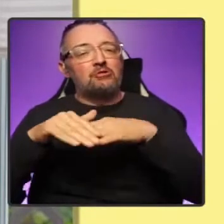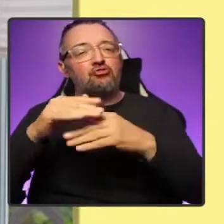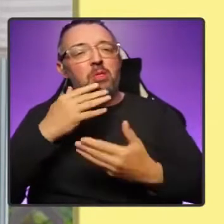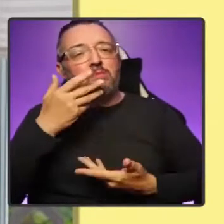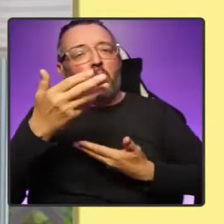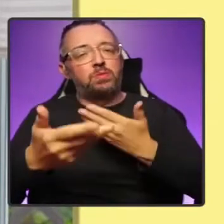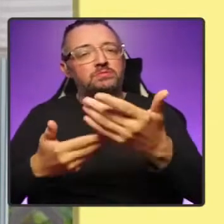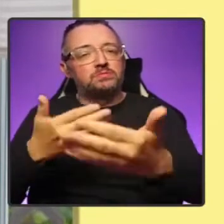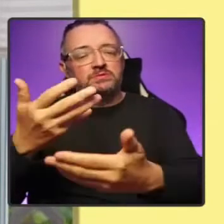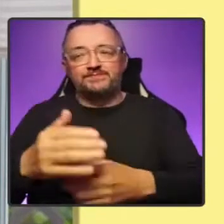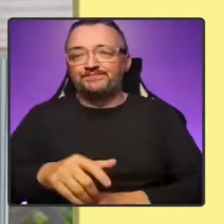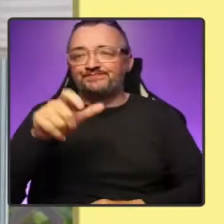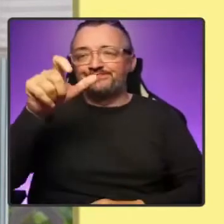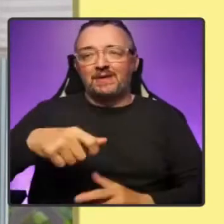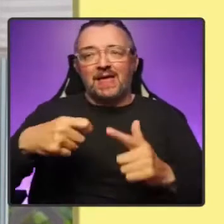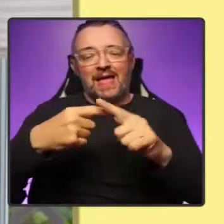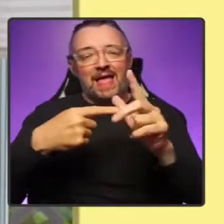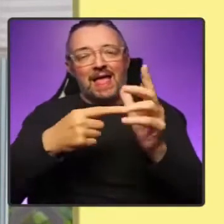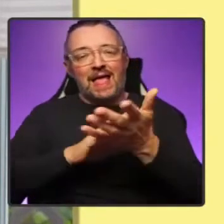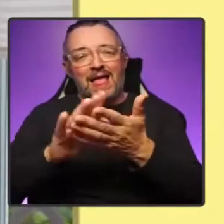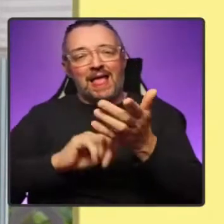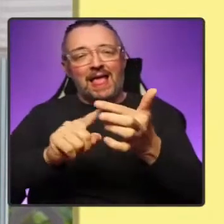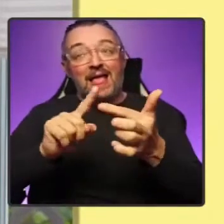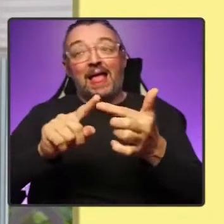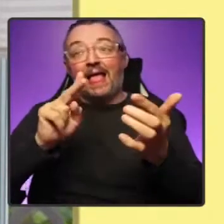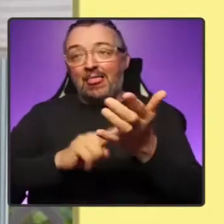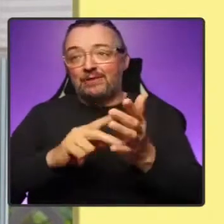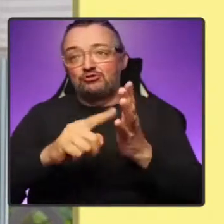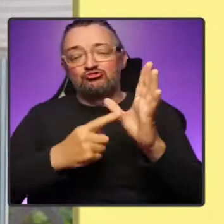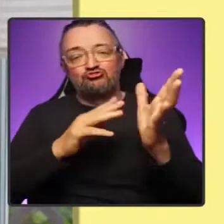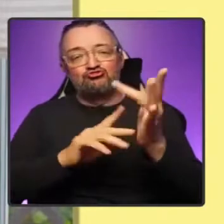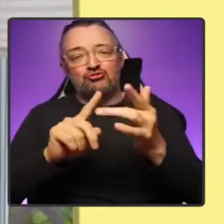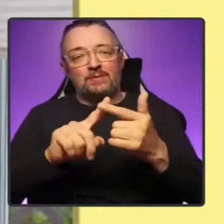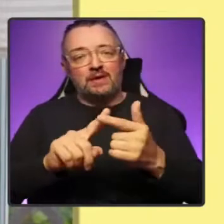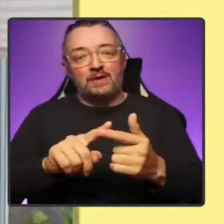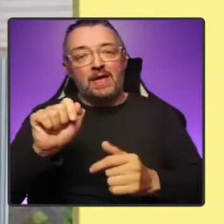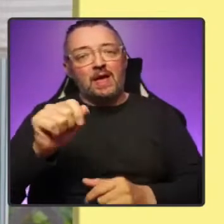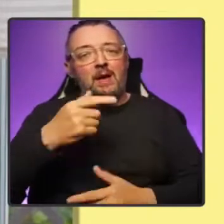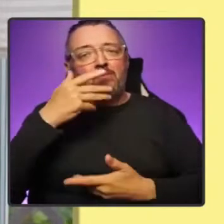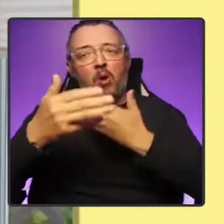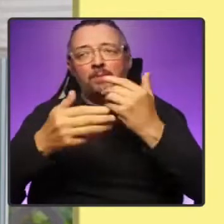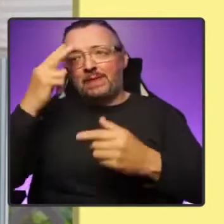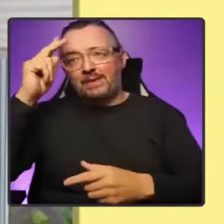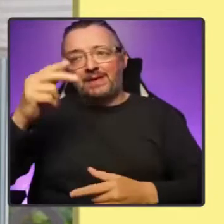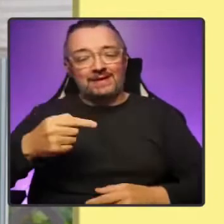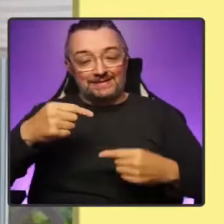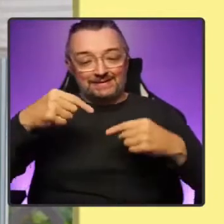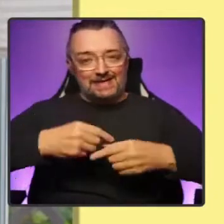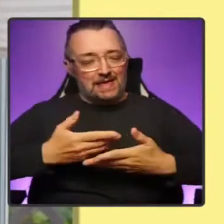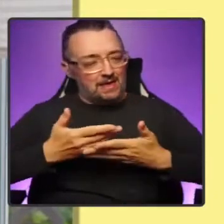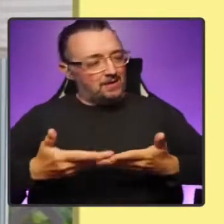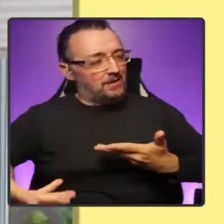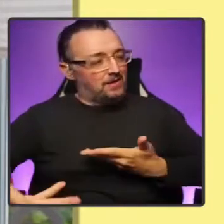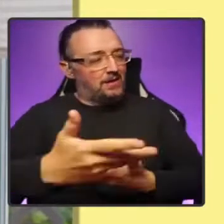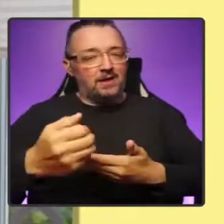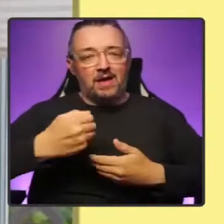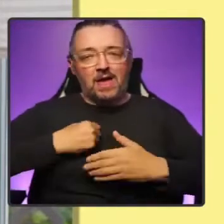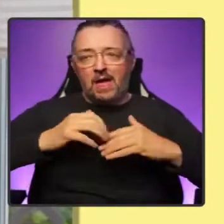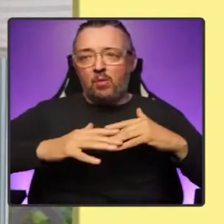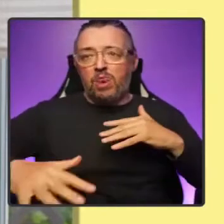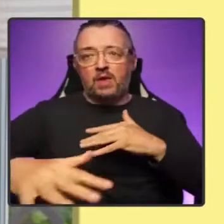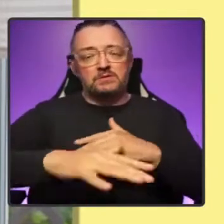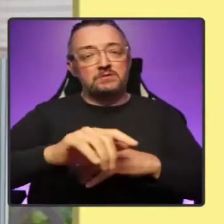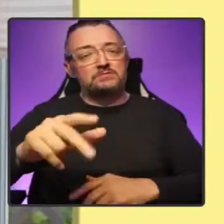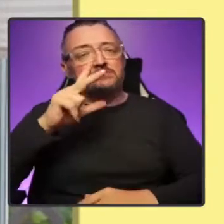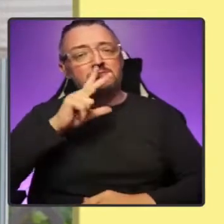Kathleen's best known poems is Here Lies Our Land. In it, she talks really movingly about the land